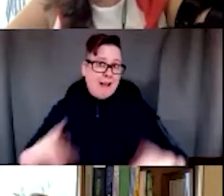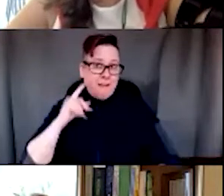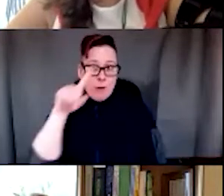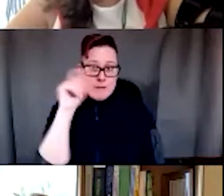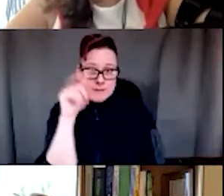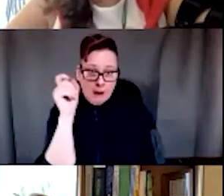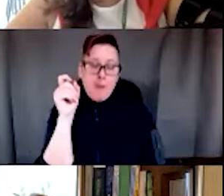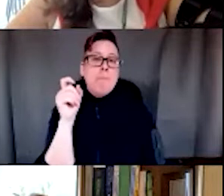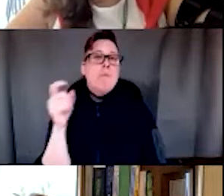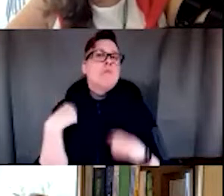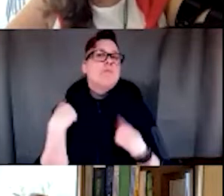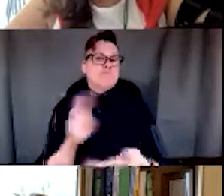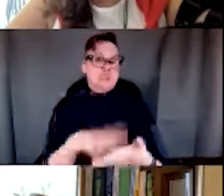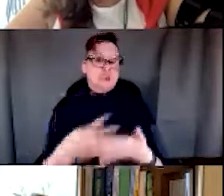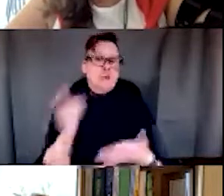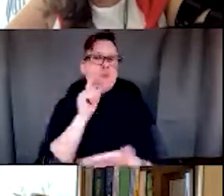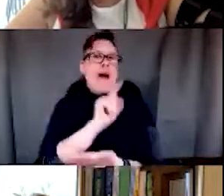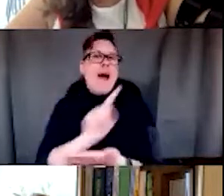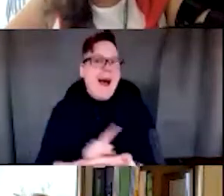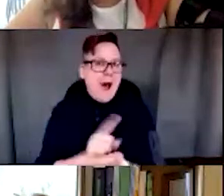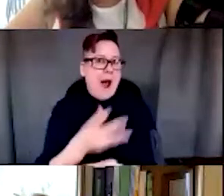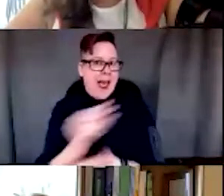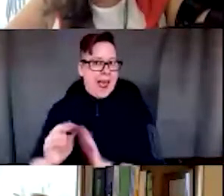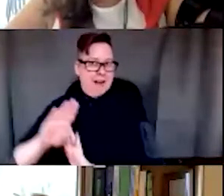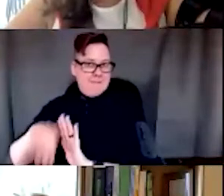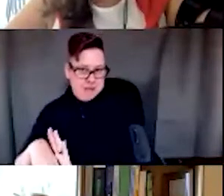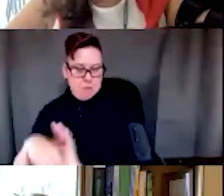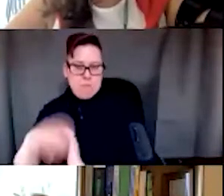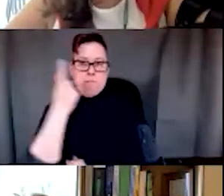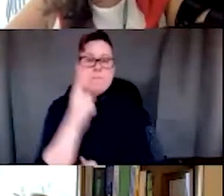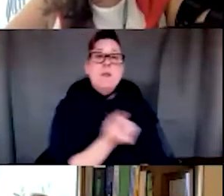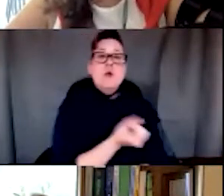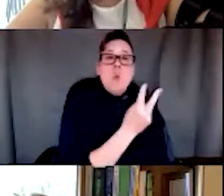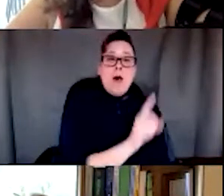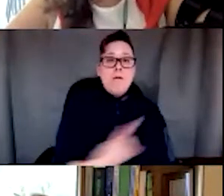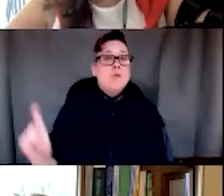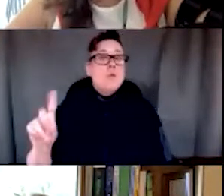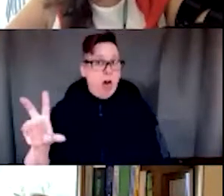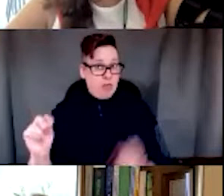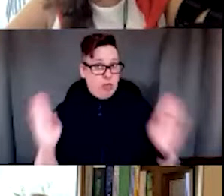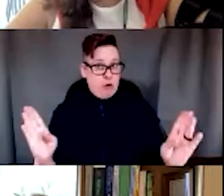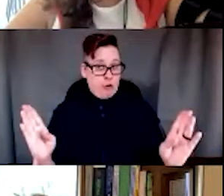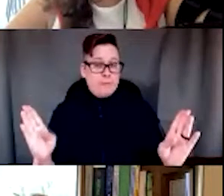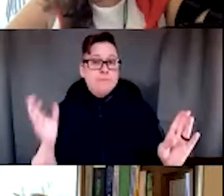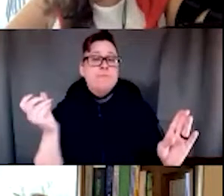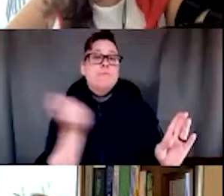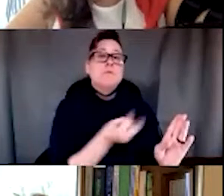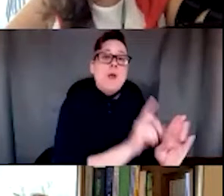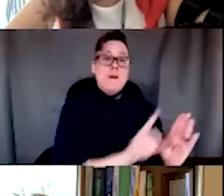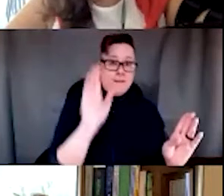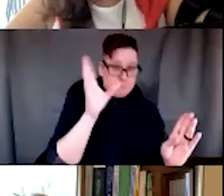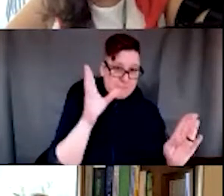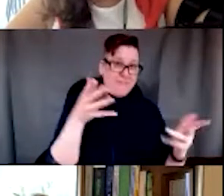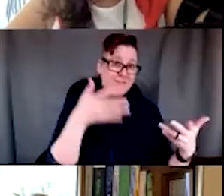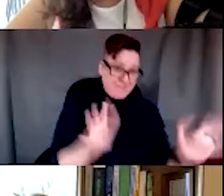series have been scheduled for an hour and a half, that is, from noon to 1.30. At 1 o'clock, those of you who